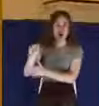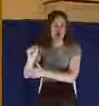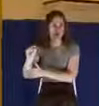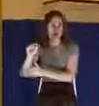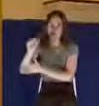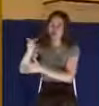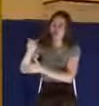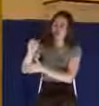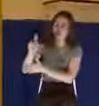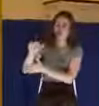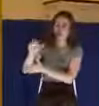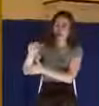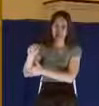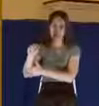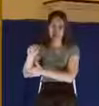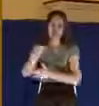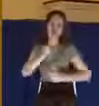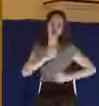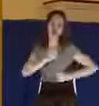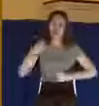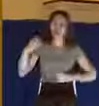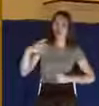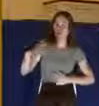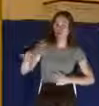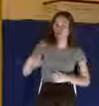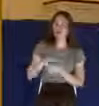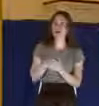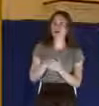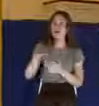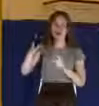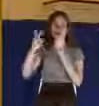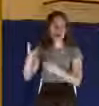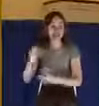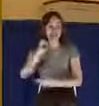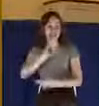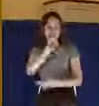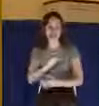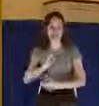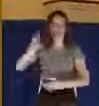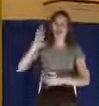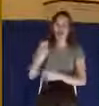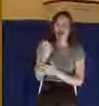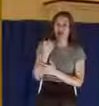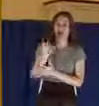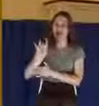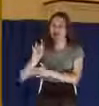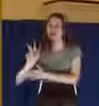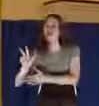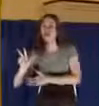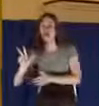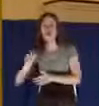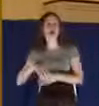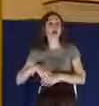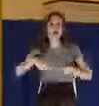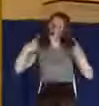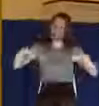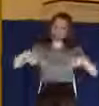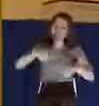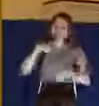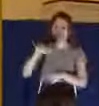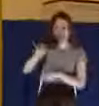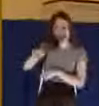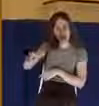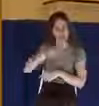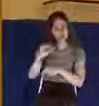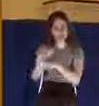Jerusalem in 1883. And he passionately proposed arguments that this was the real site of the death of Christ. This